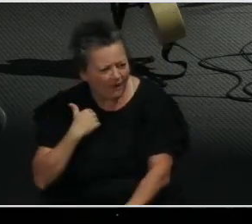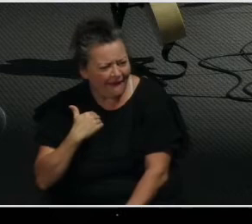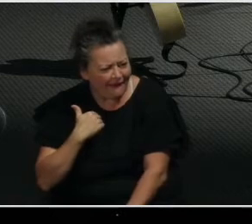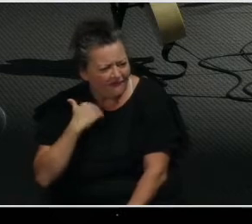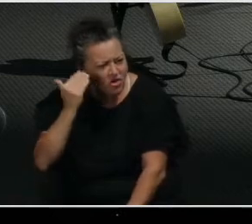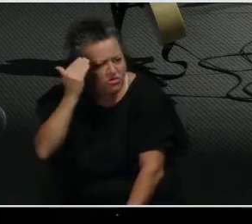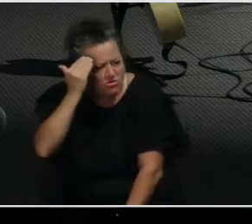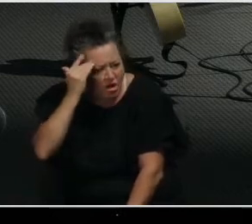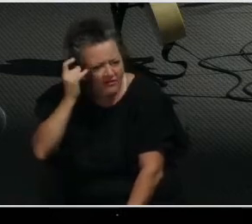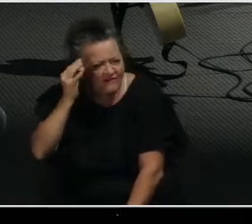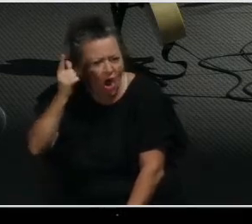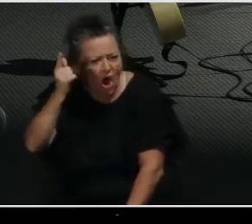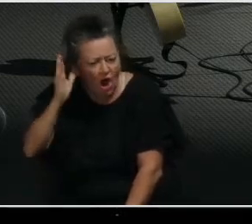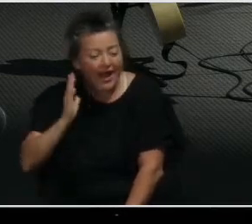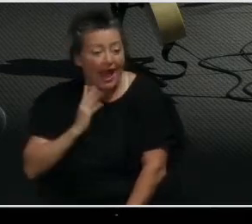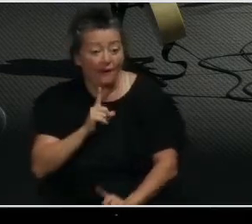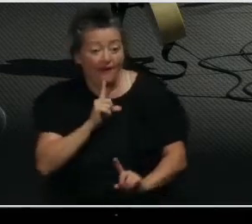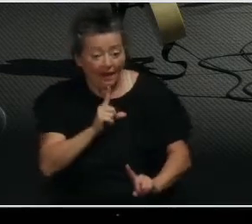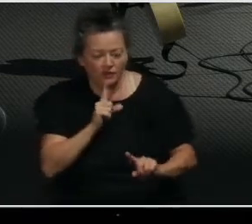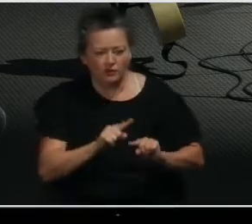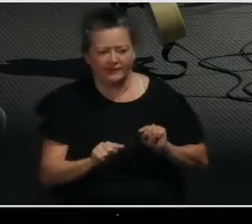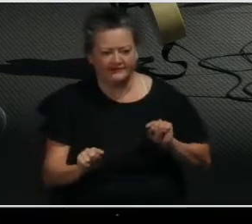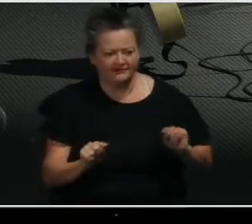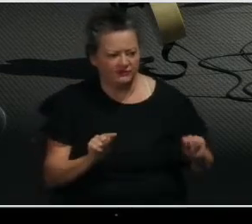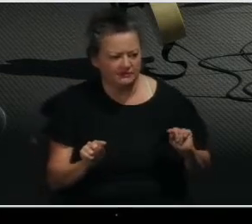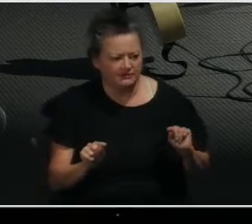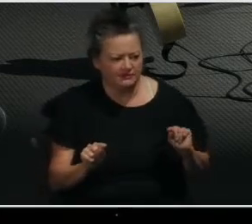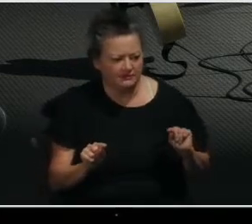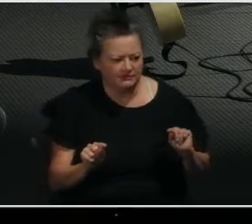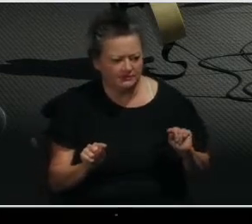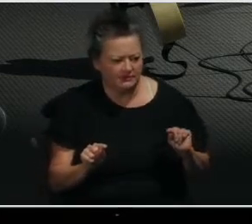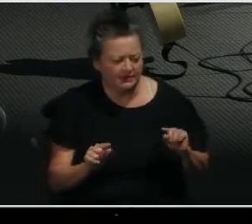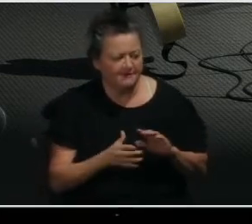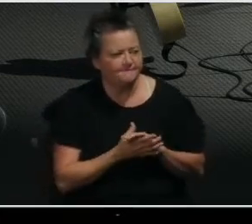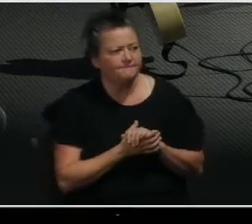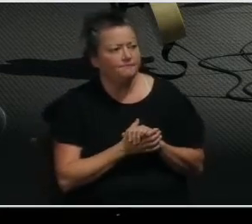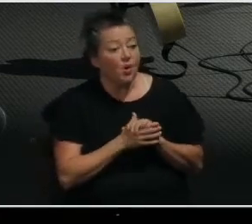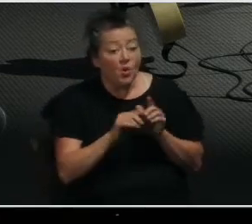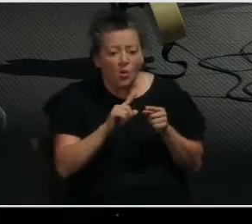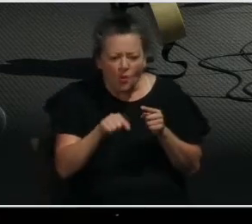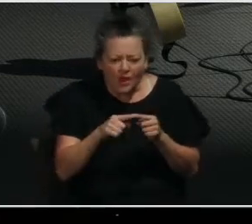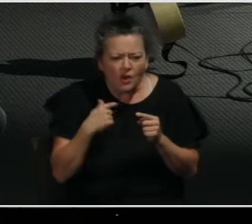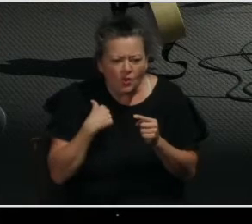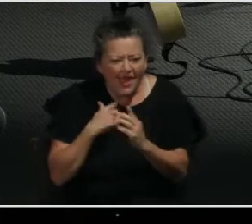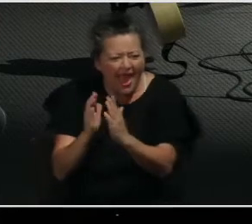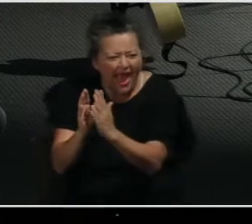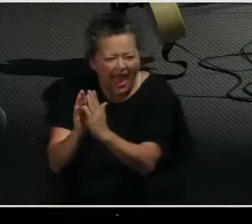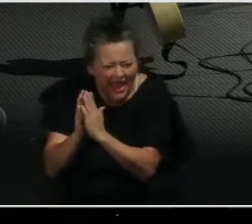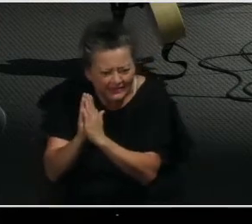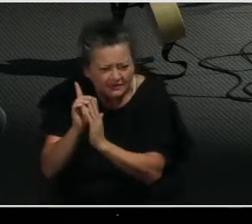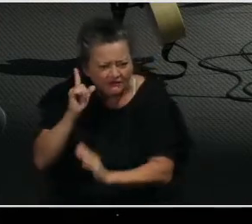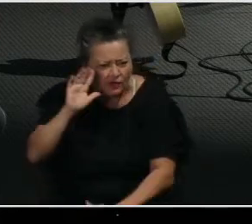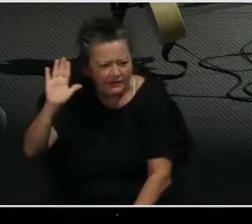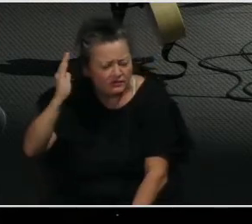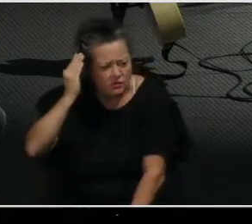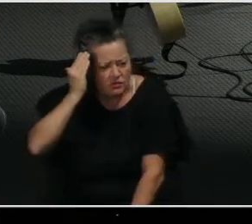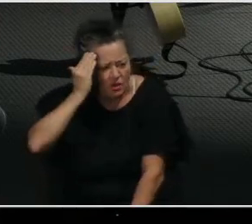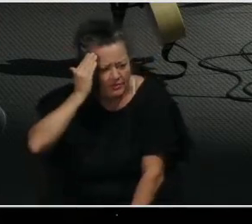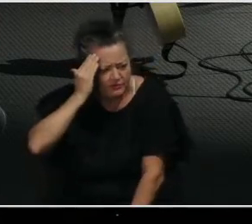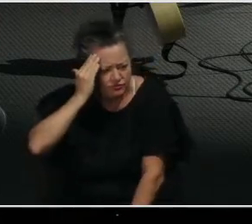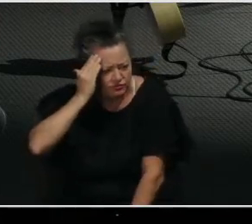when we ask God to fill us with the knowledge of his will, we're asking him to show us reality,